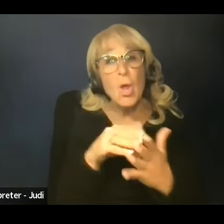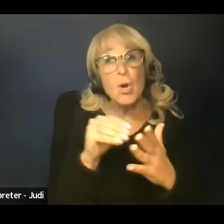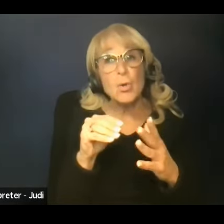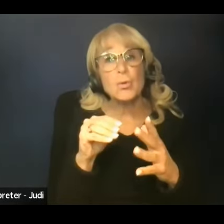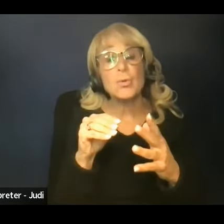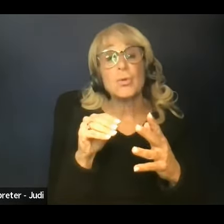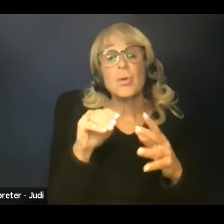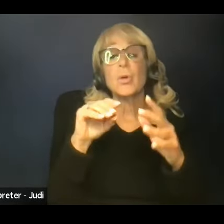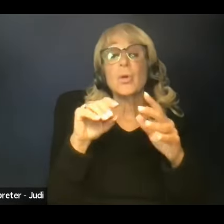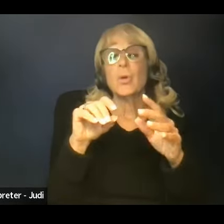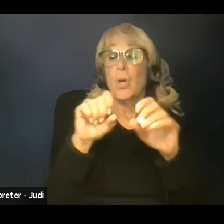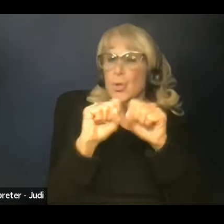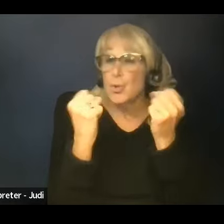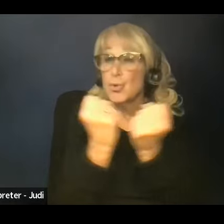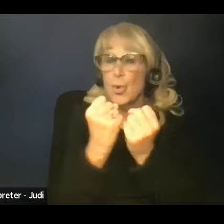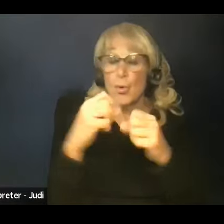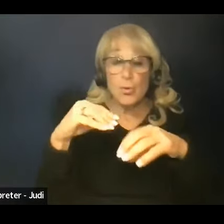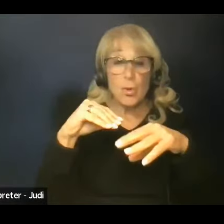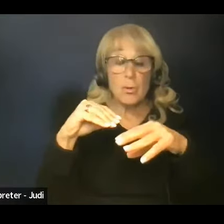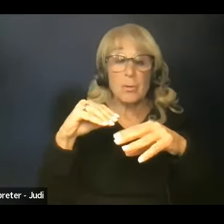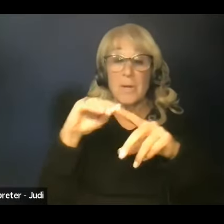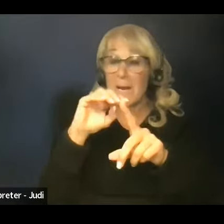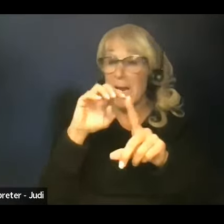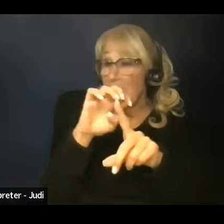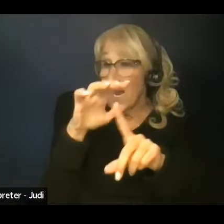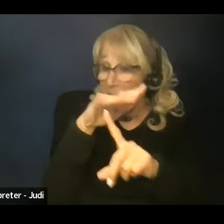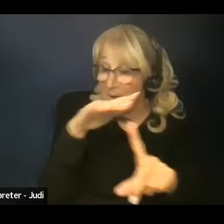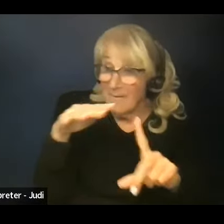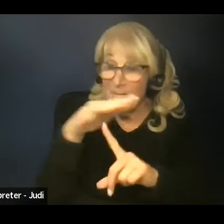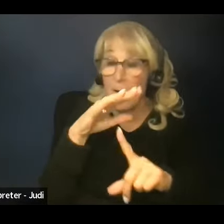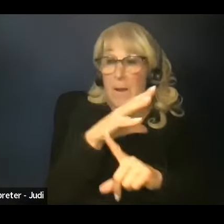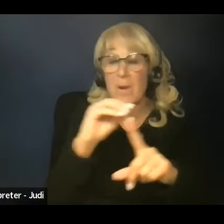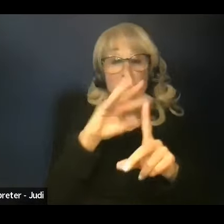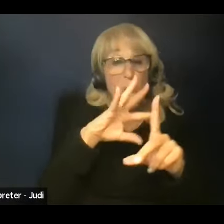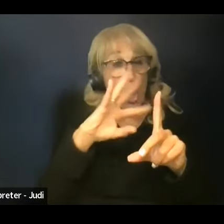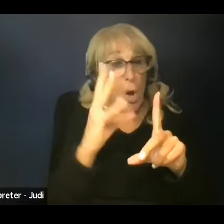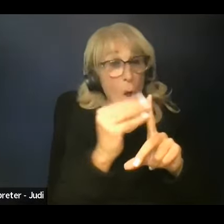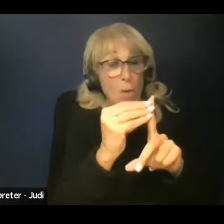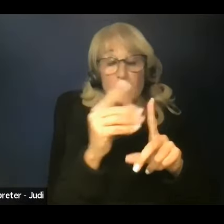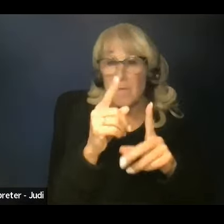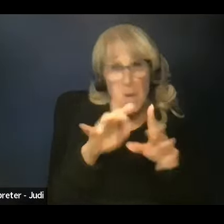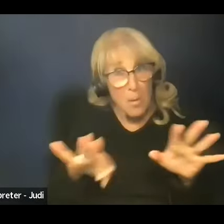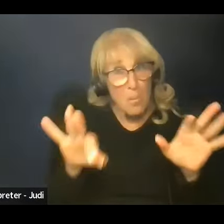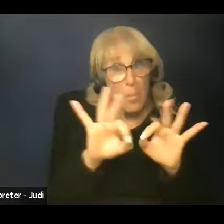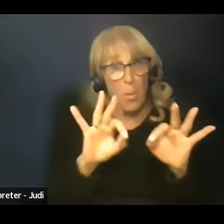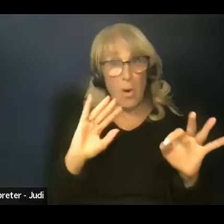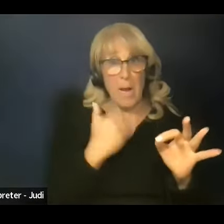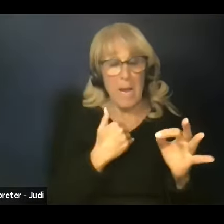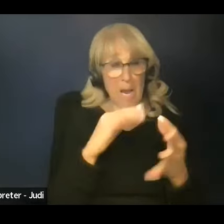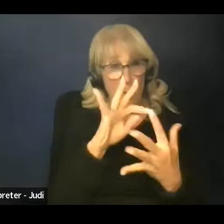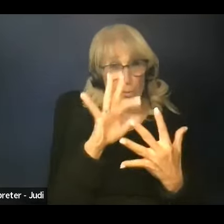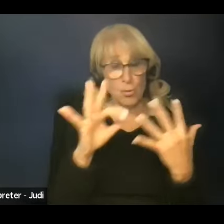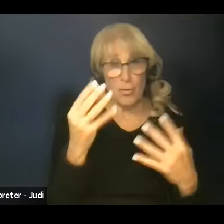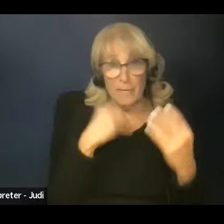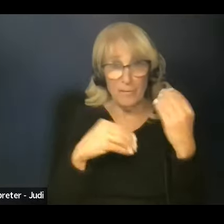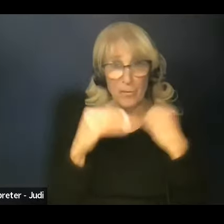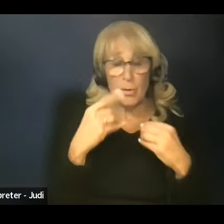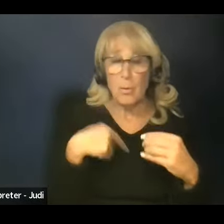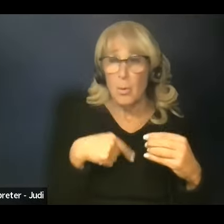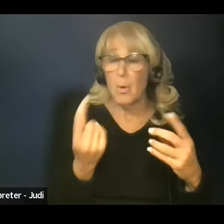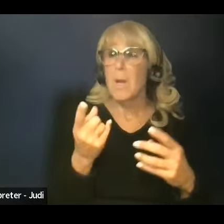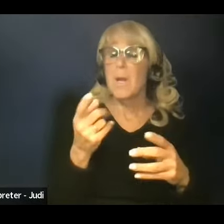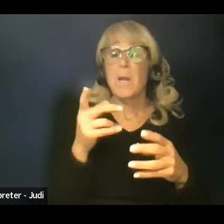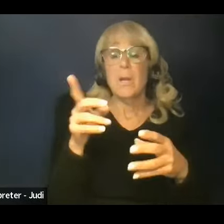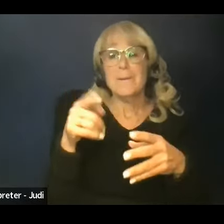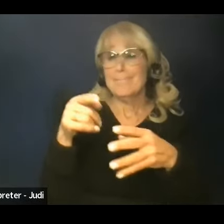environments and cultural influences are important in our food choices. And so we conclude that the path to improve